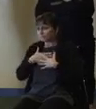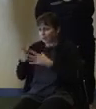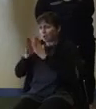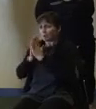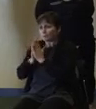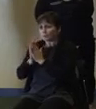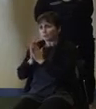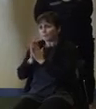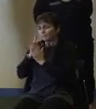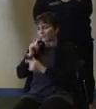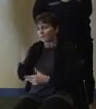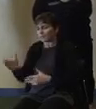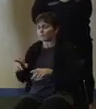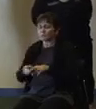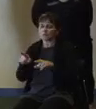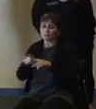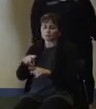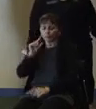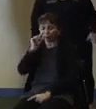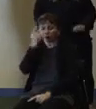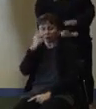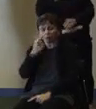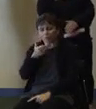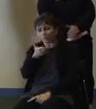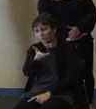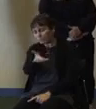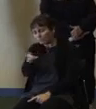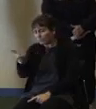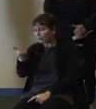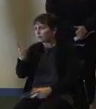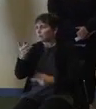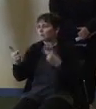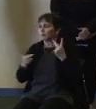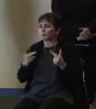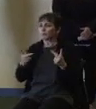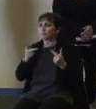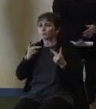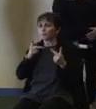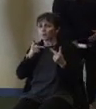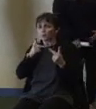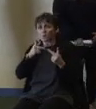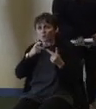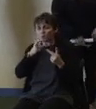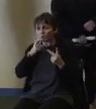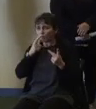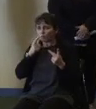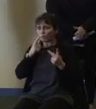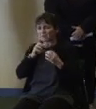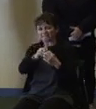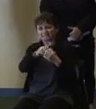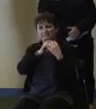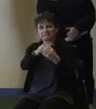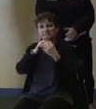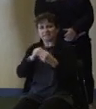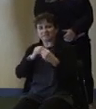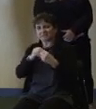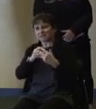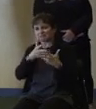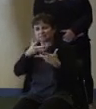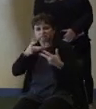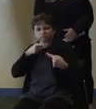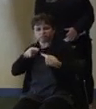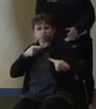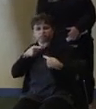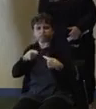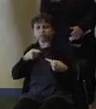And then, of course, there are the knuckleheads, the folks who are not coming together, and I want to reiterate, we haven't said this in the storm